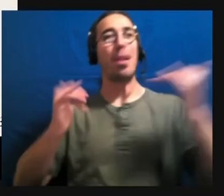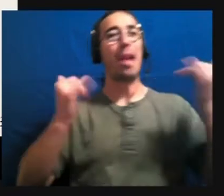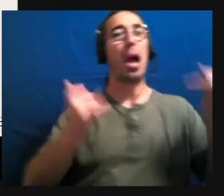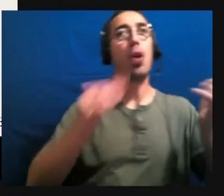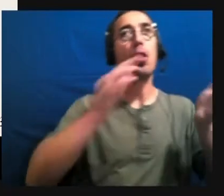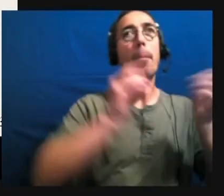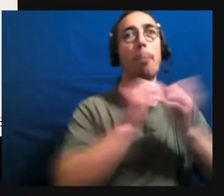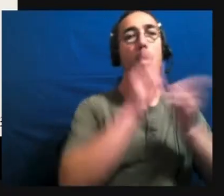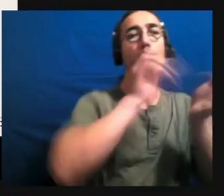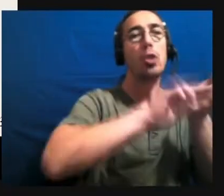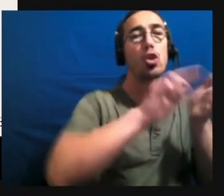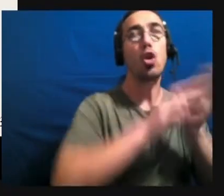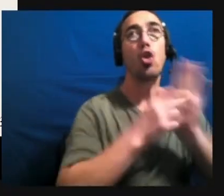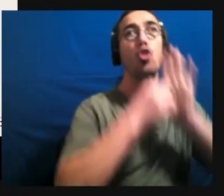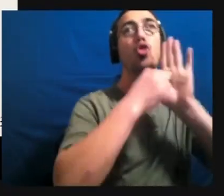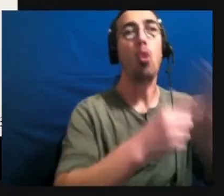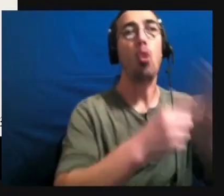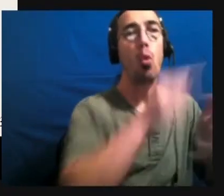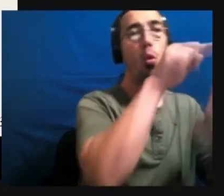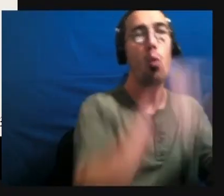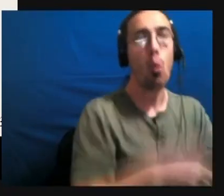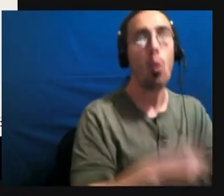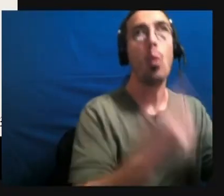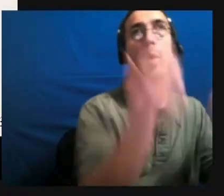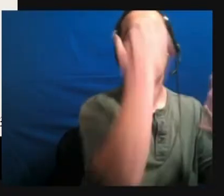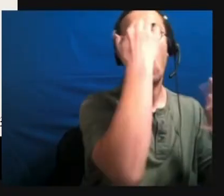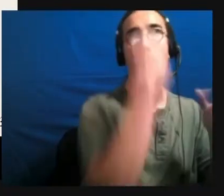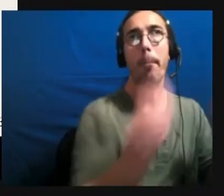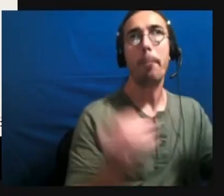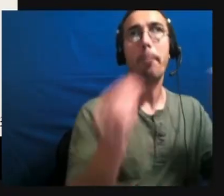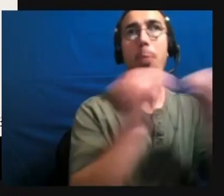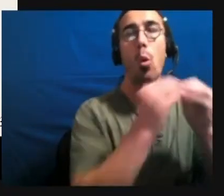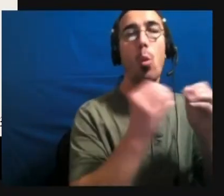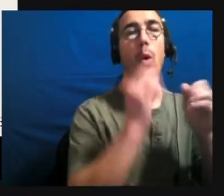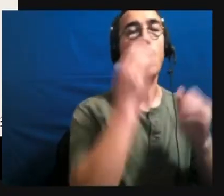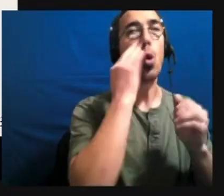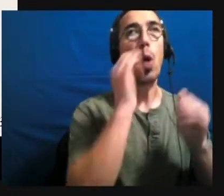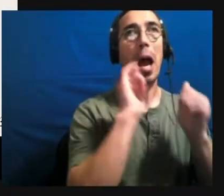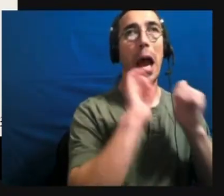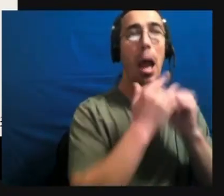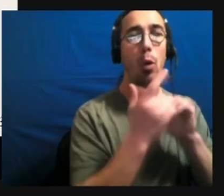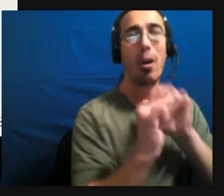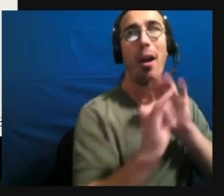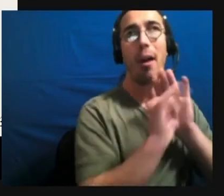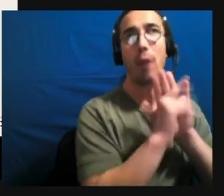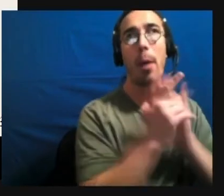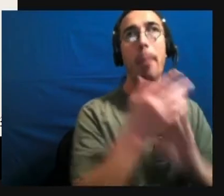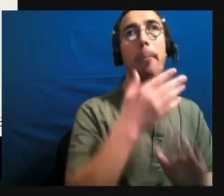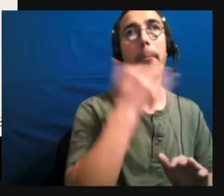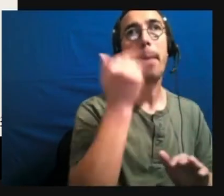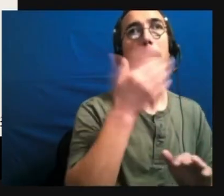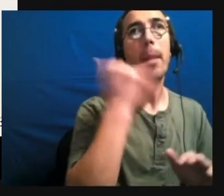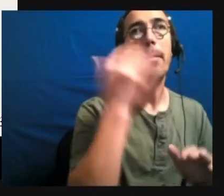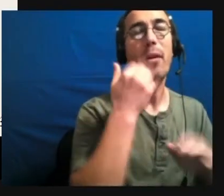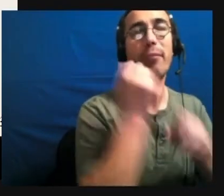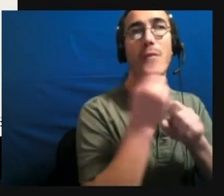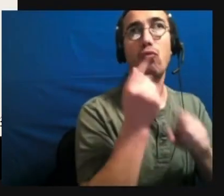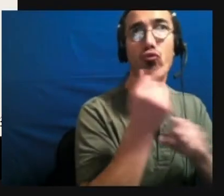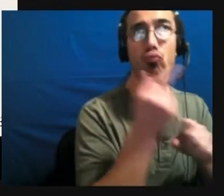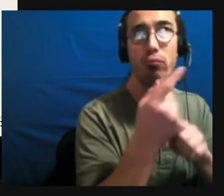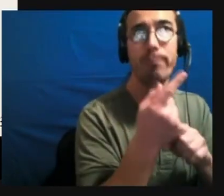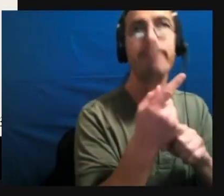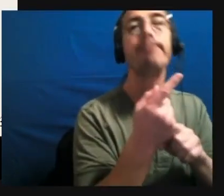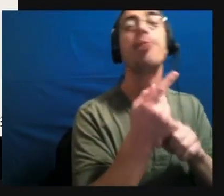autism and we know how to identify autistic people better and better and better. And we know how to